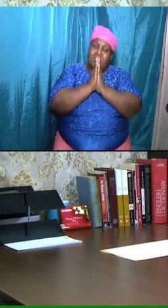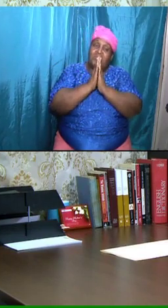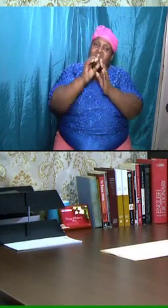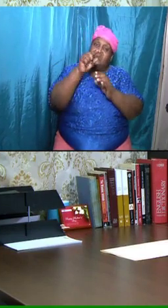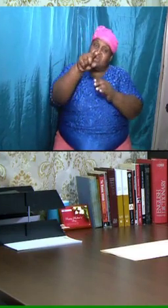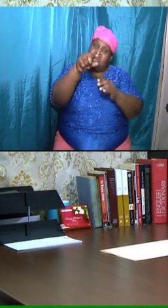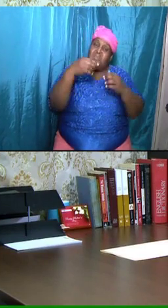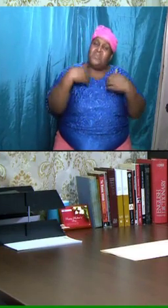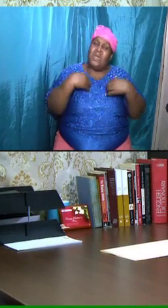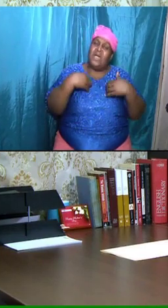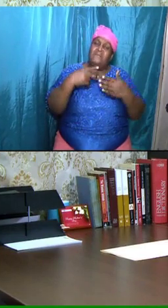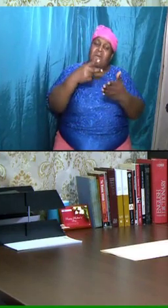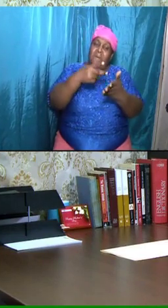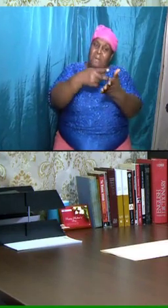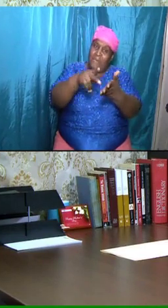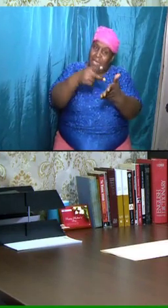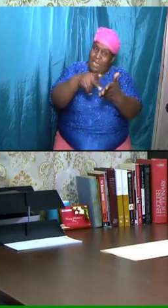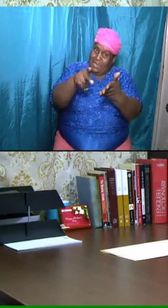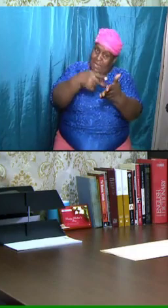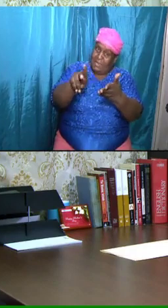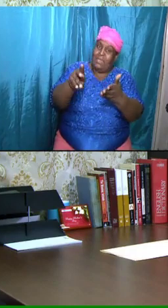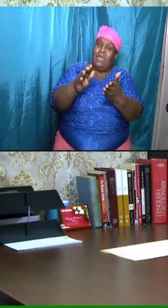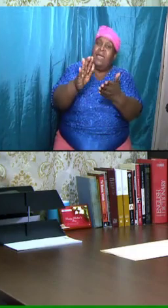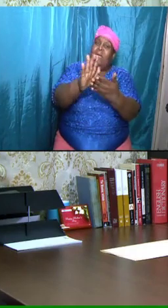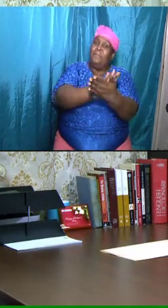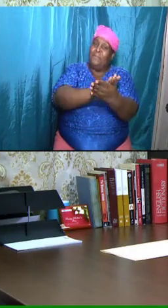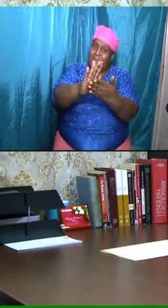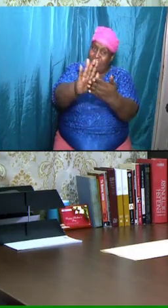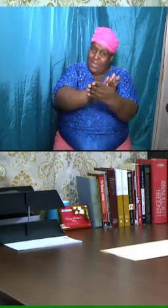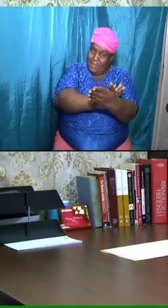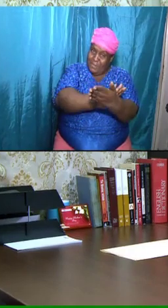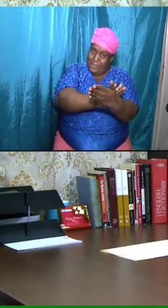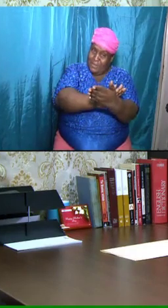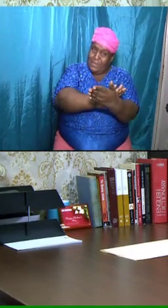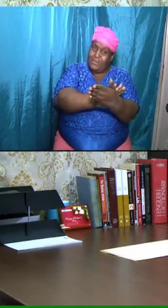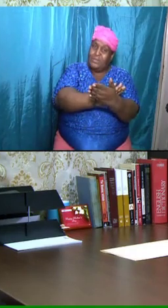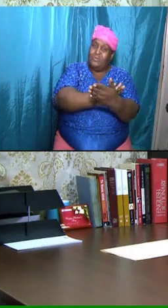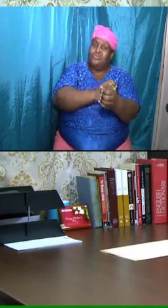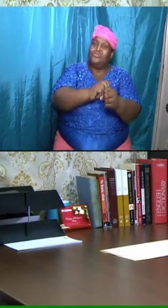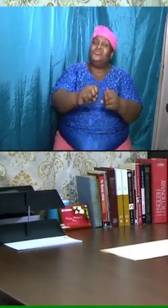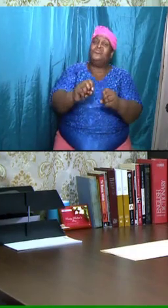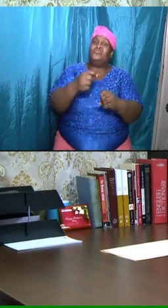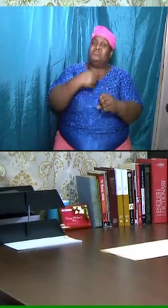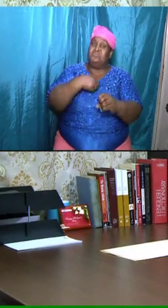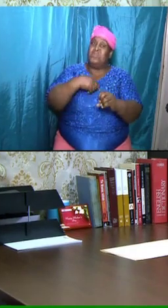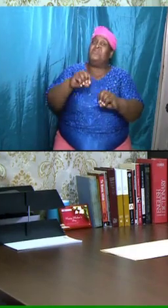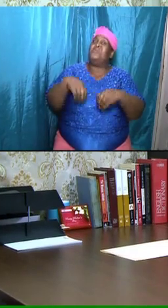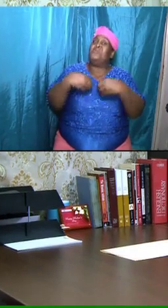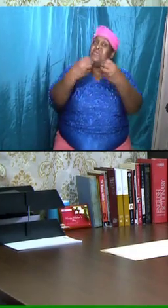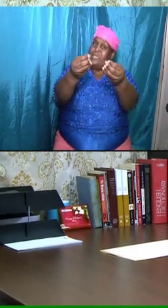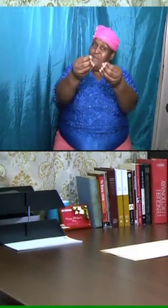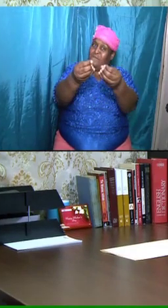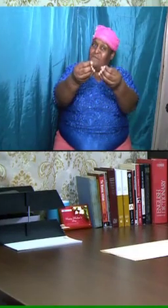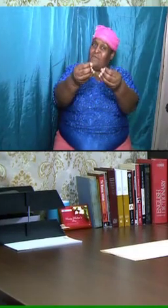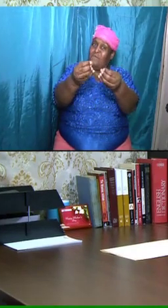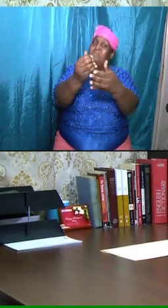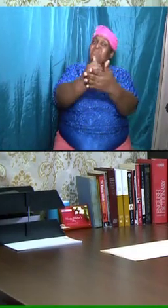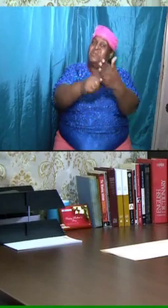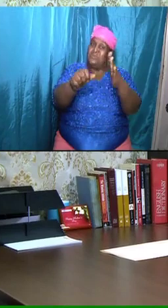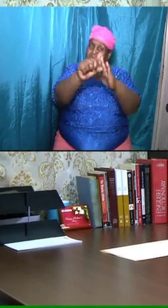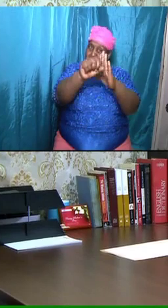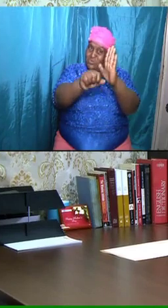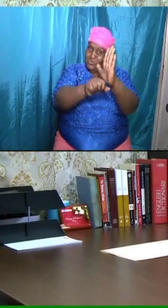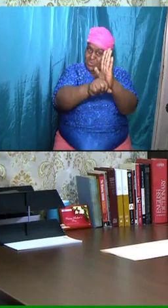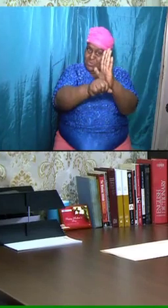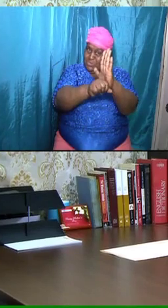papers because I will be relating some scriptures to us. I don't want to take the chart off to put the scriptures up